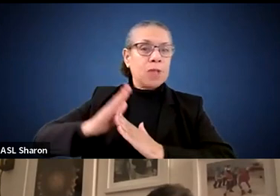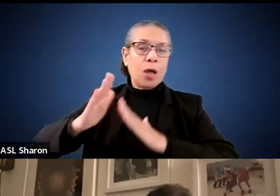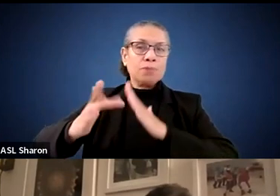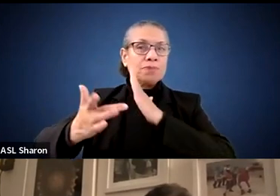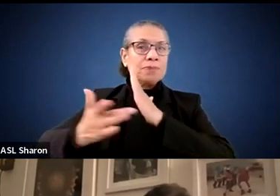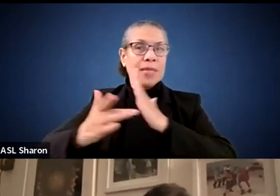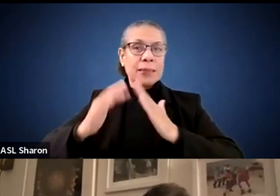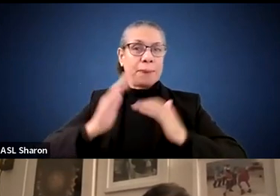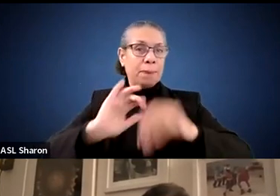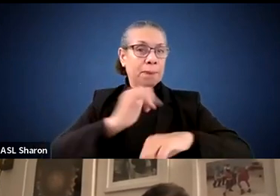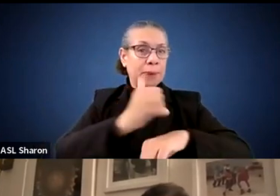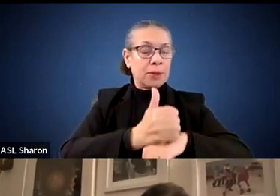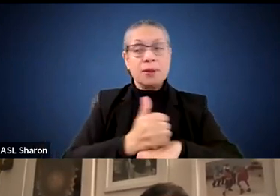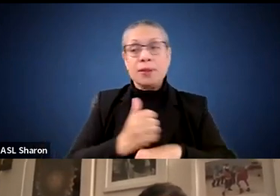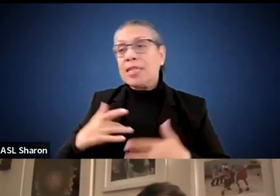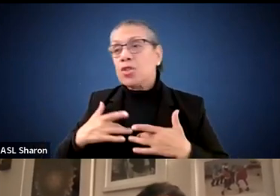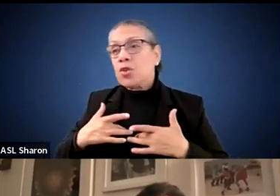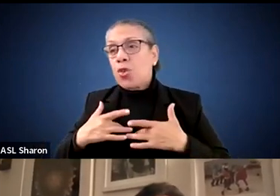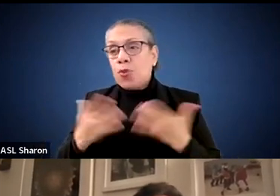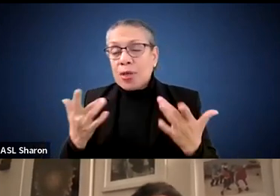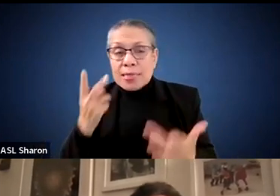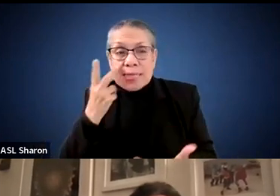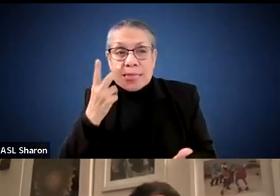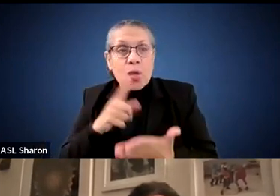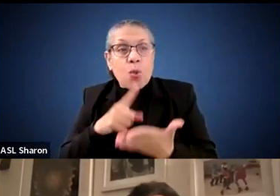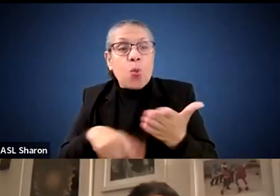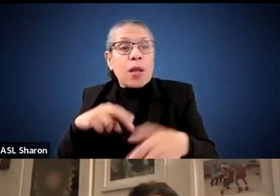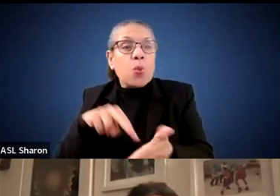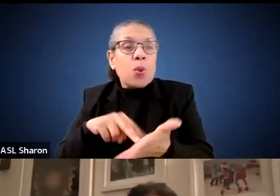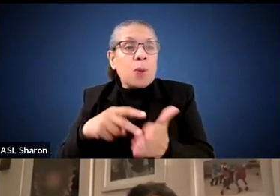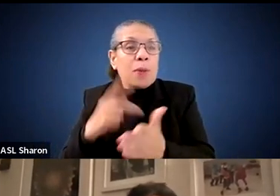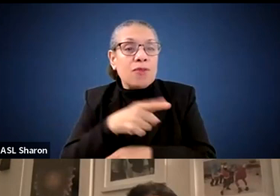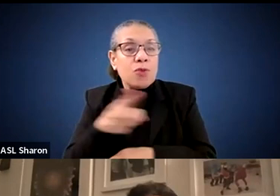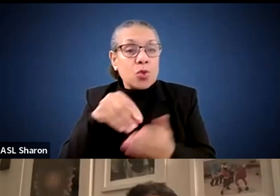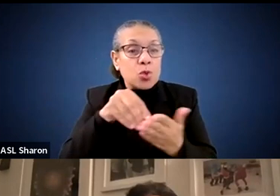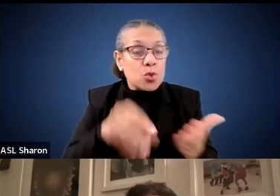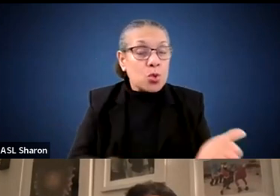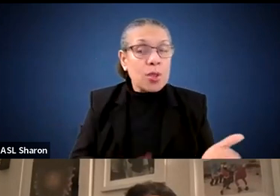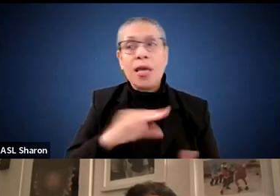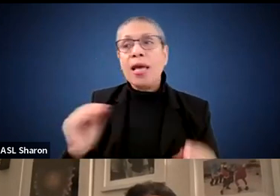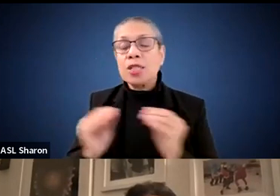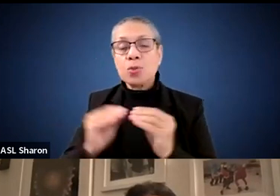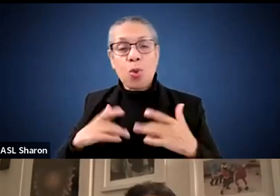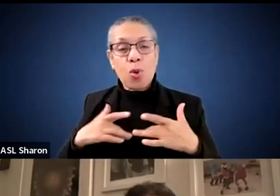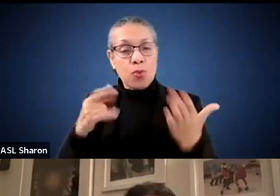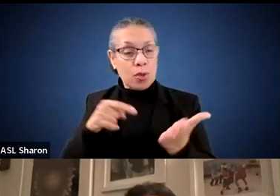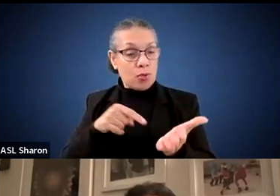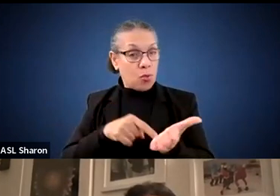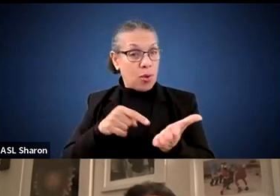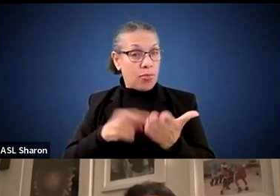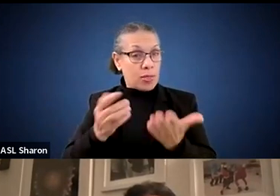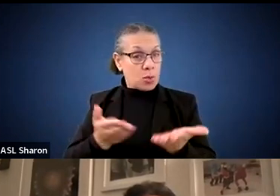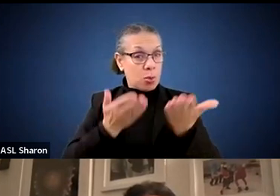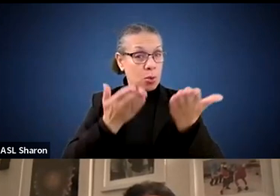It's exciting to get a clear picture of what this means for our students, and it's even more exciting that through this proposal tonight